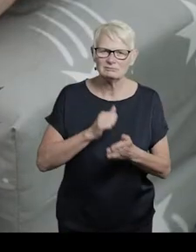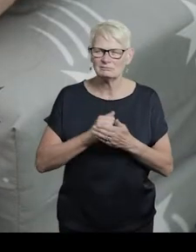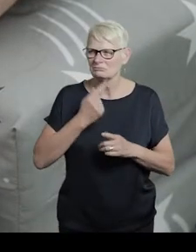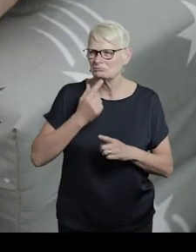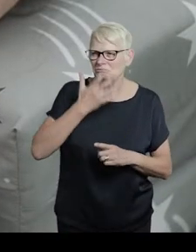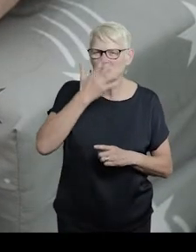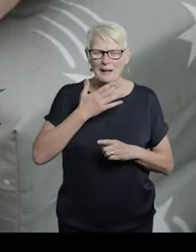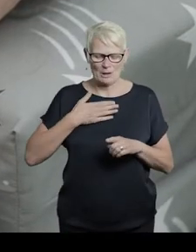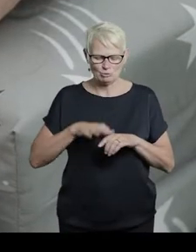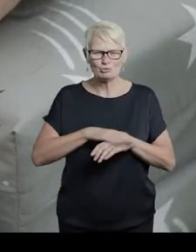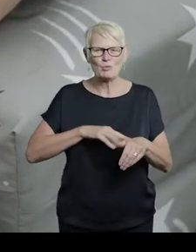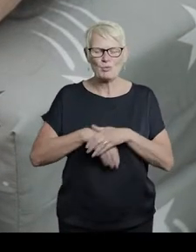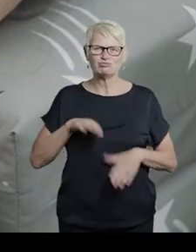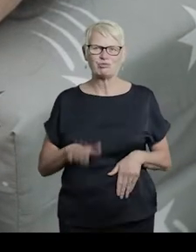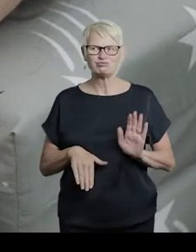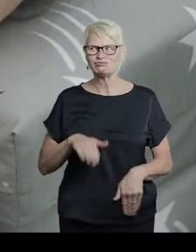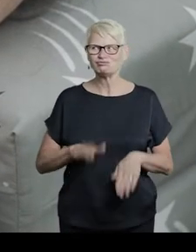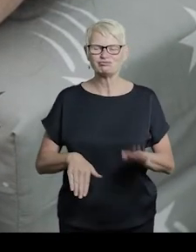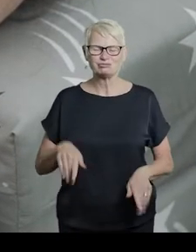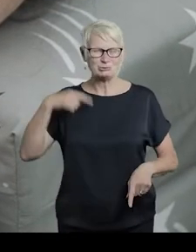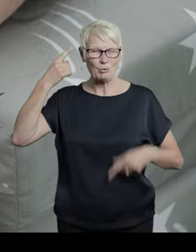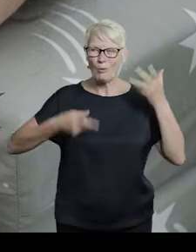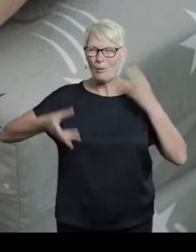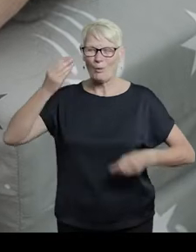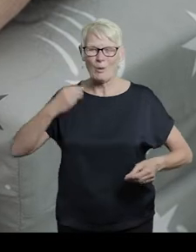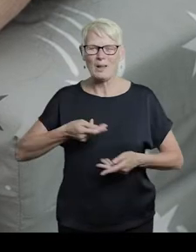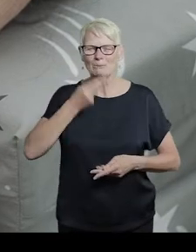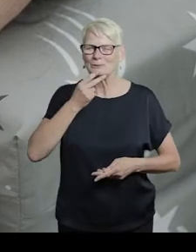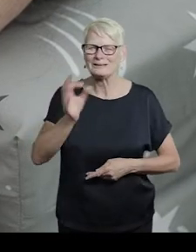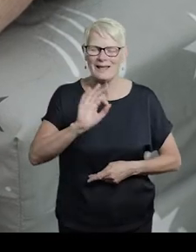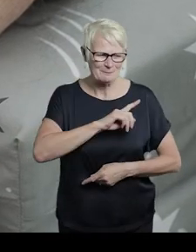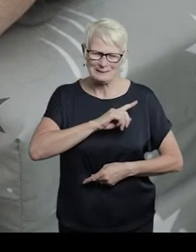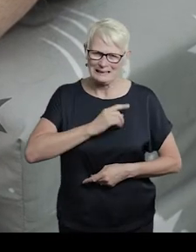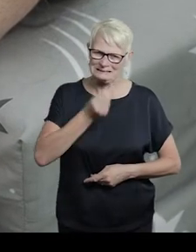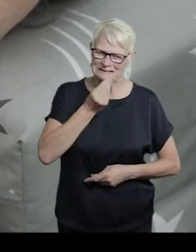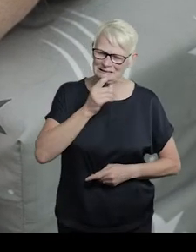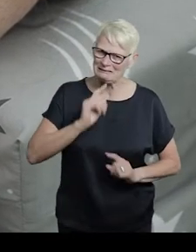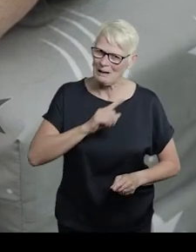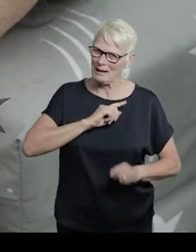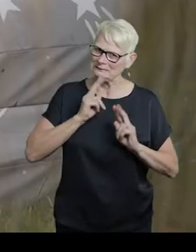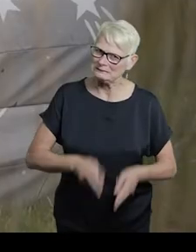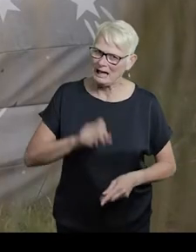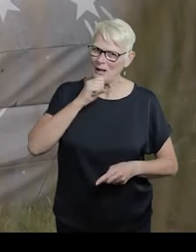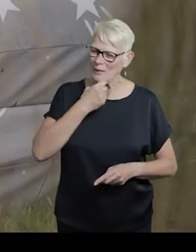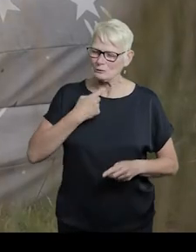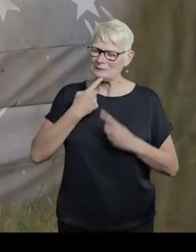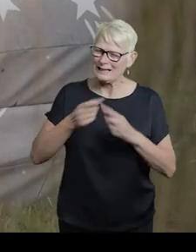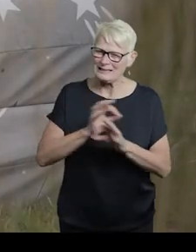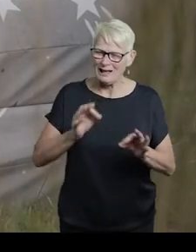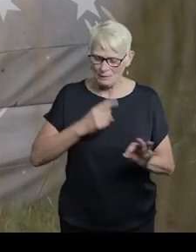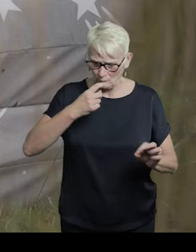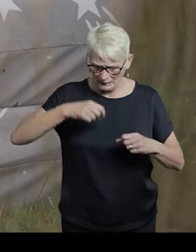Each clack step of start right shoe. Echoing around lunch hall. No puddings. May die allergy. Don't say. No fuss.